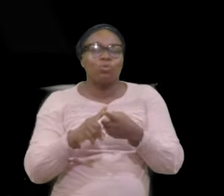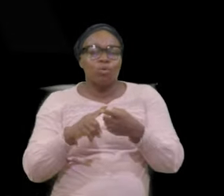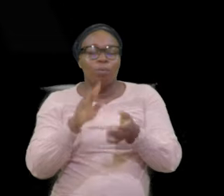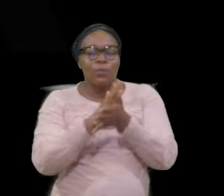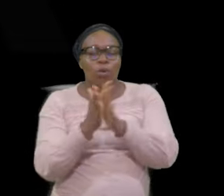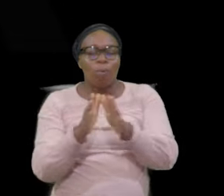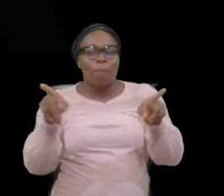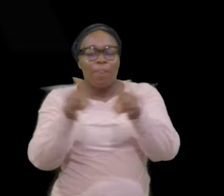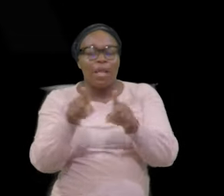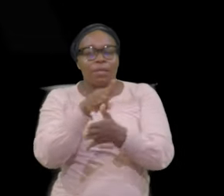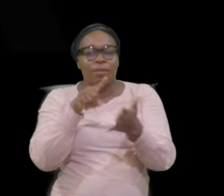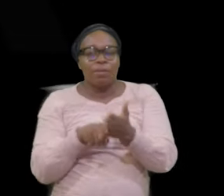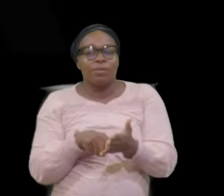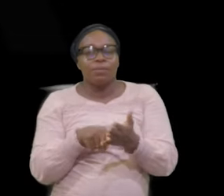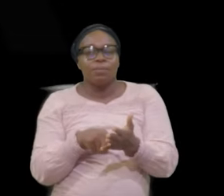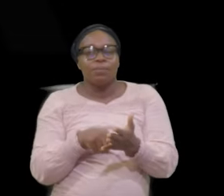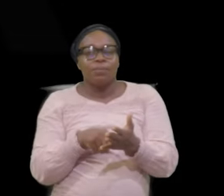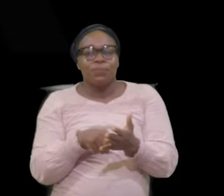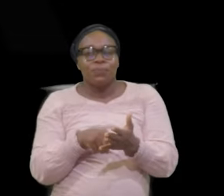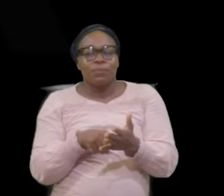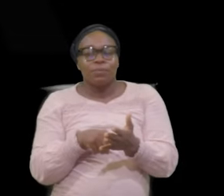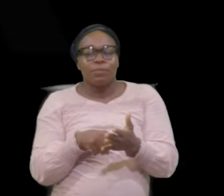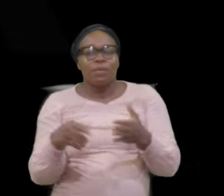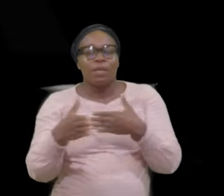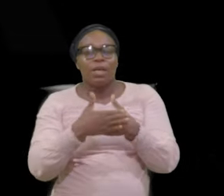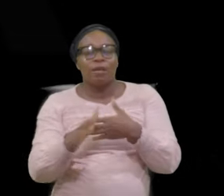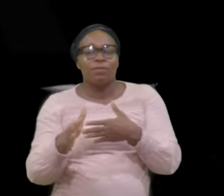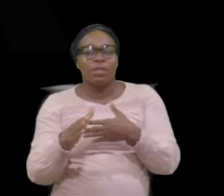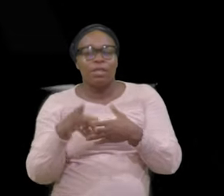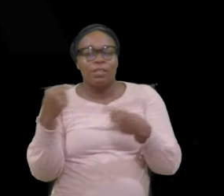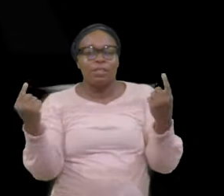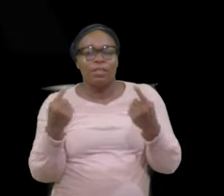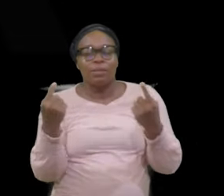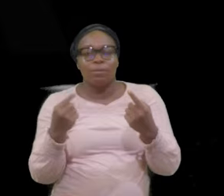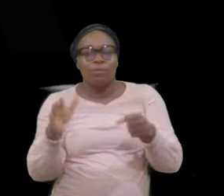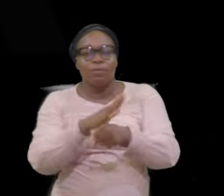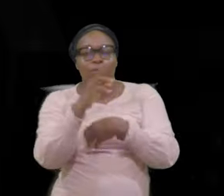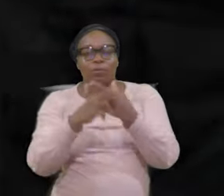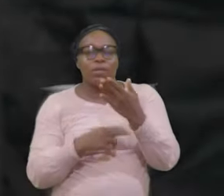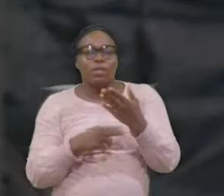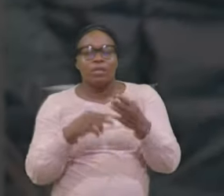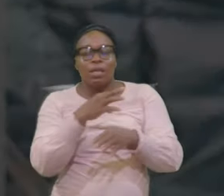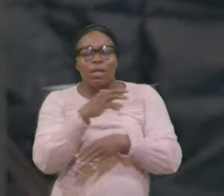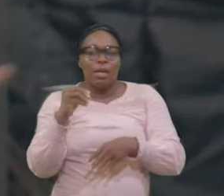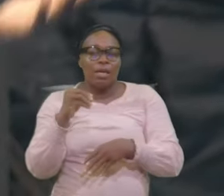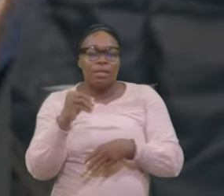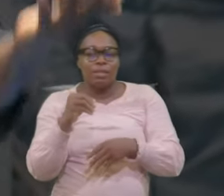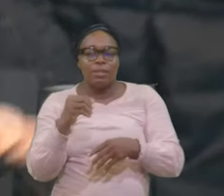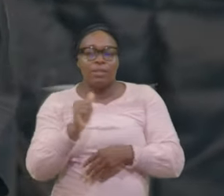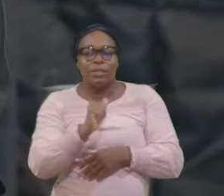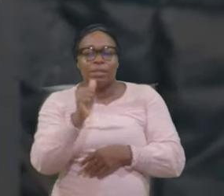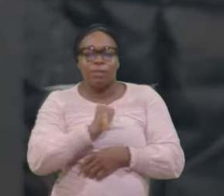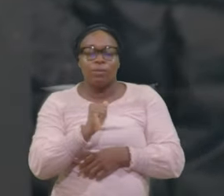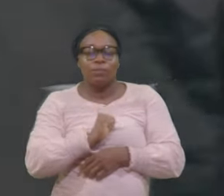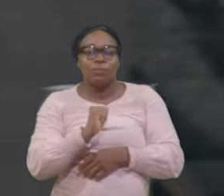This After the Sinfulness Where the Self Respect After the